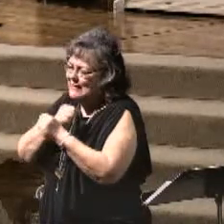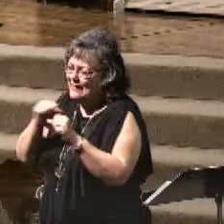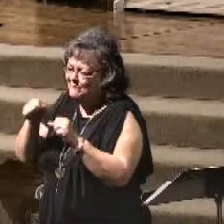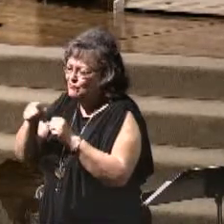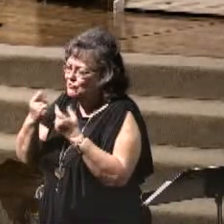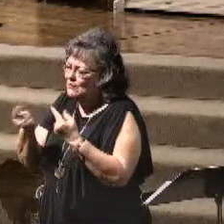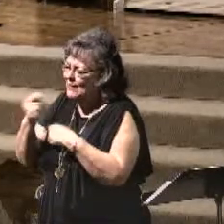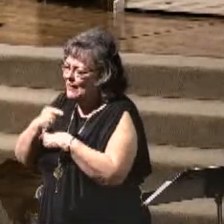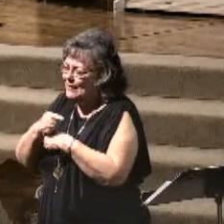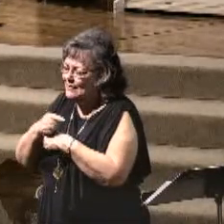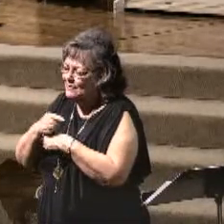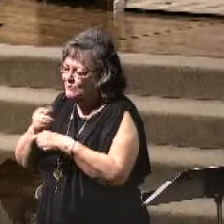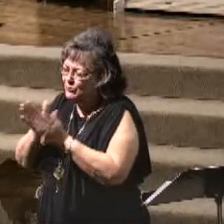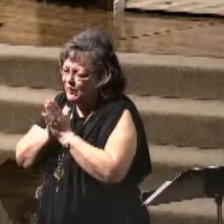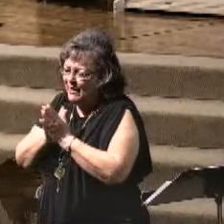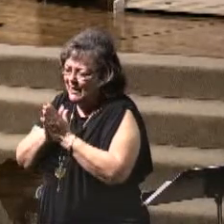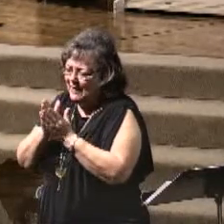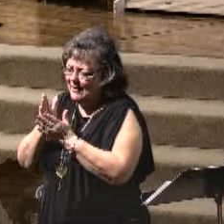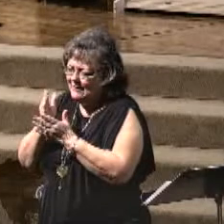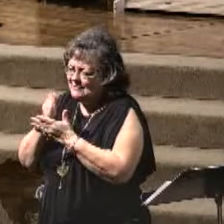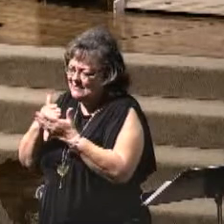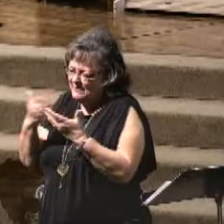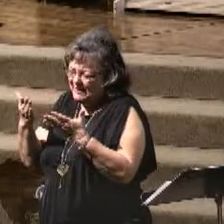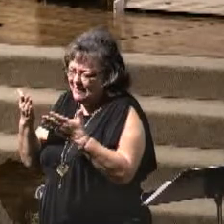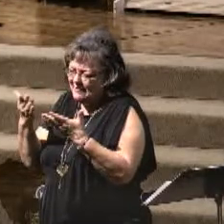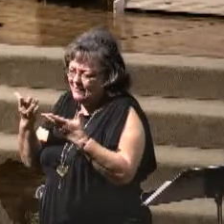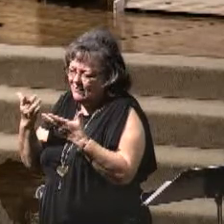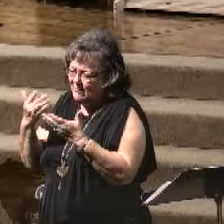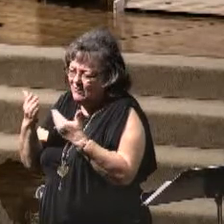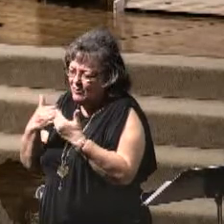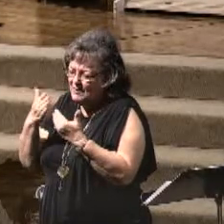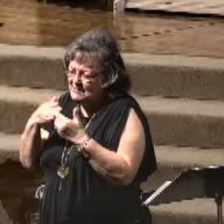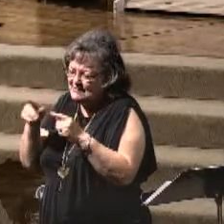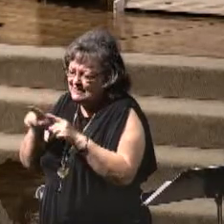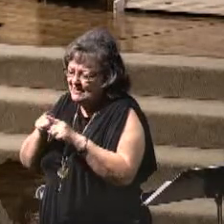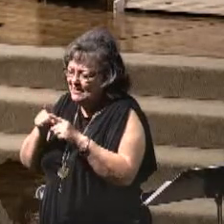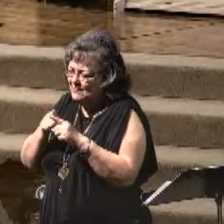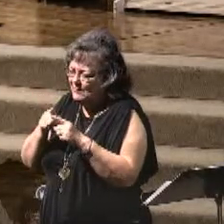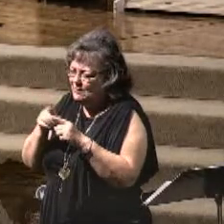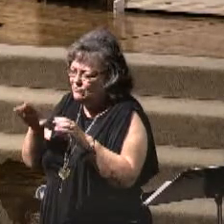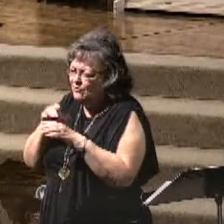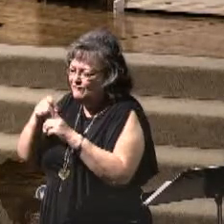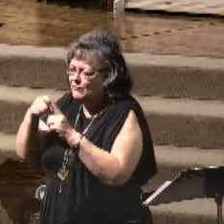Would you pray something like this, but mean it from your heart? Would you do it? Would you do it?